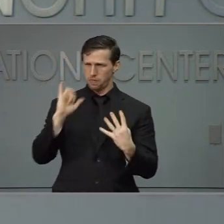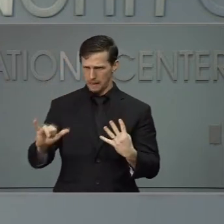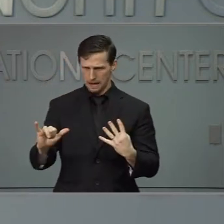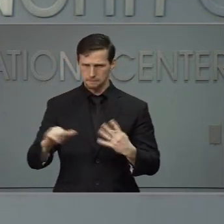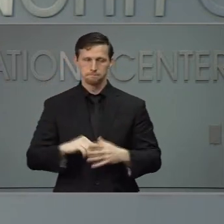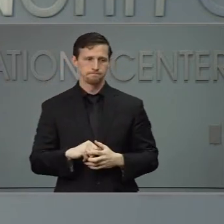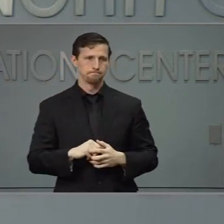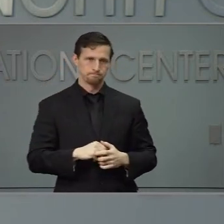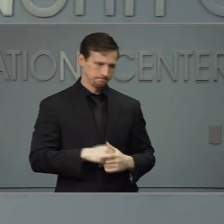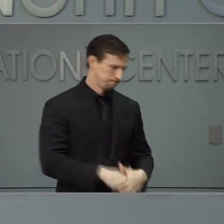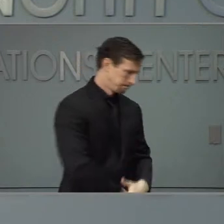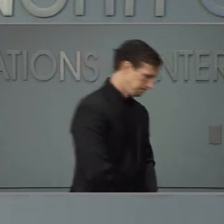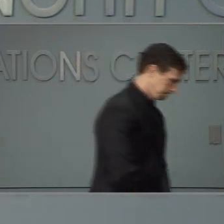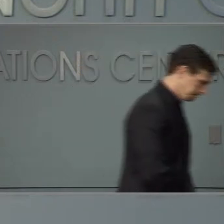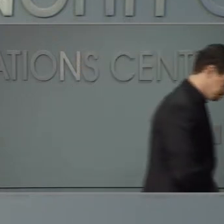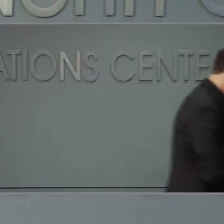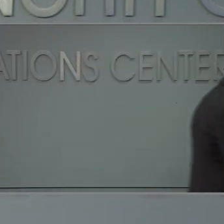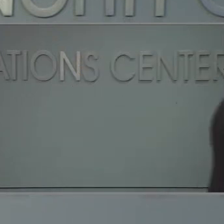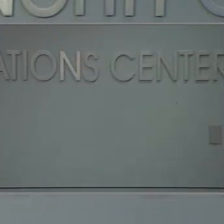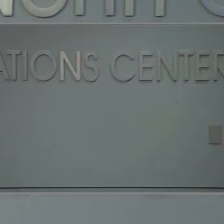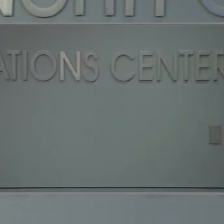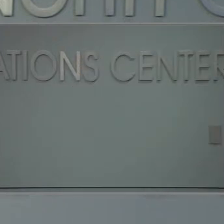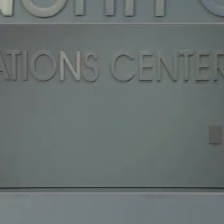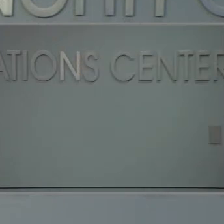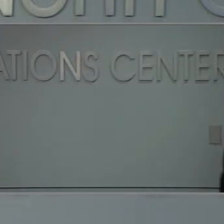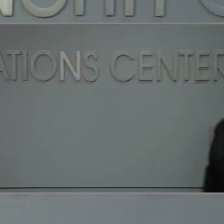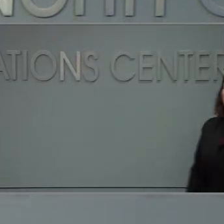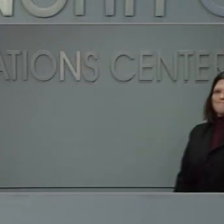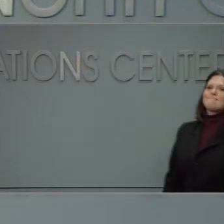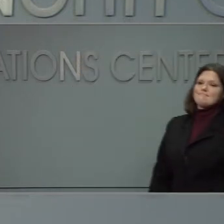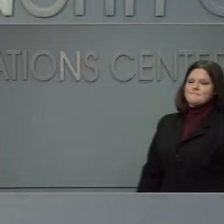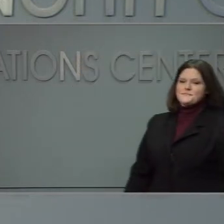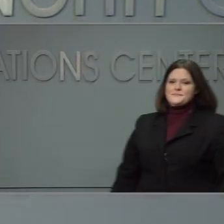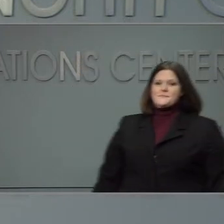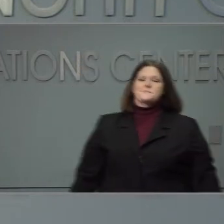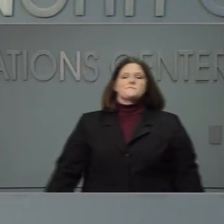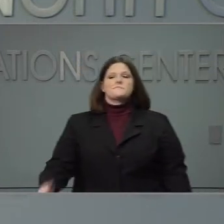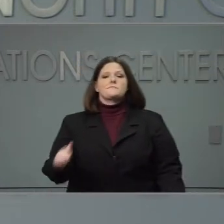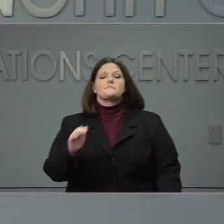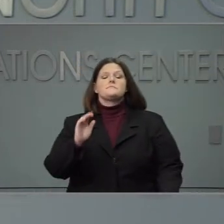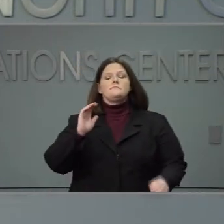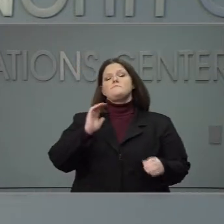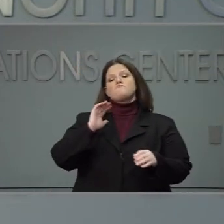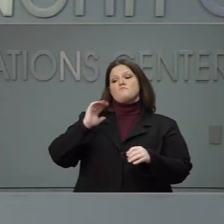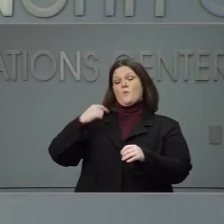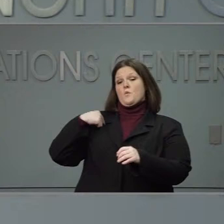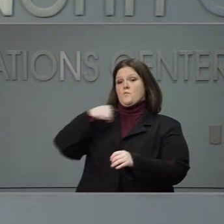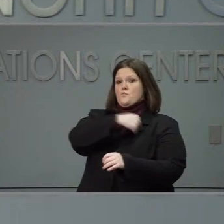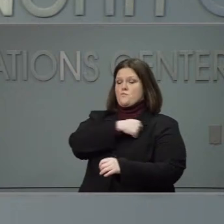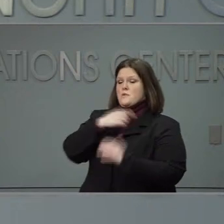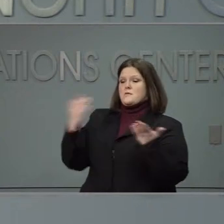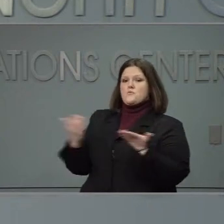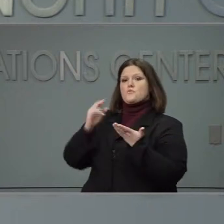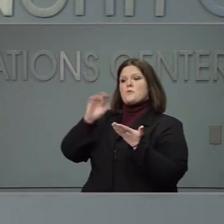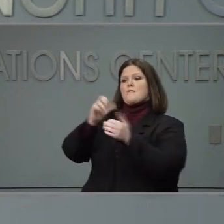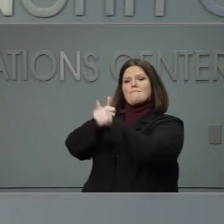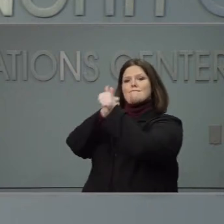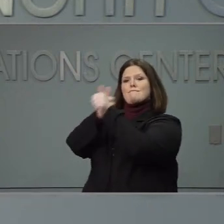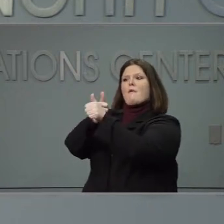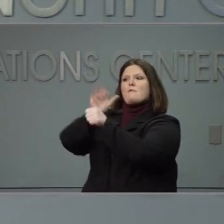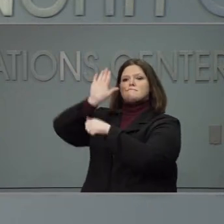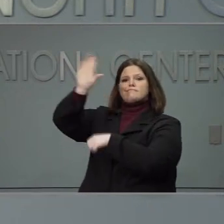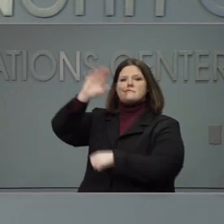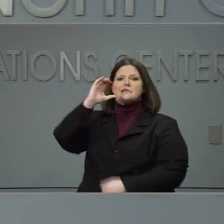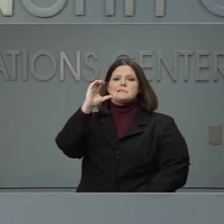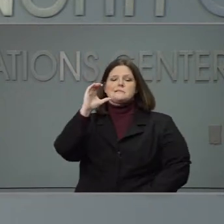on the CDC Advisory Committee recommendations. And they just recently